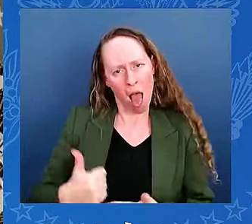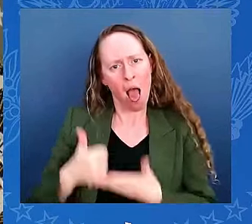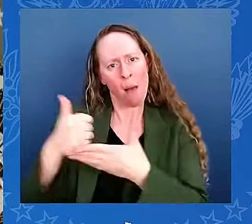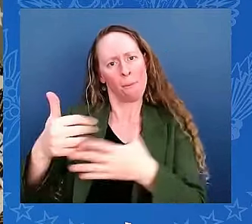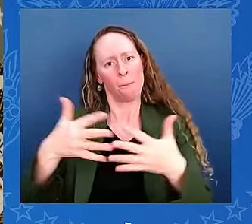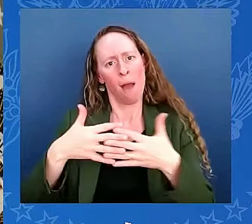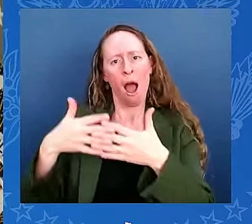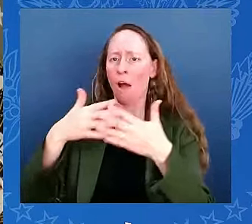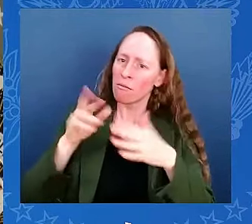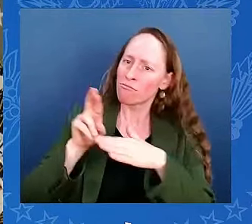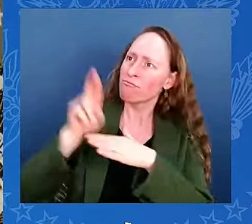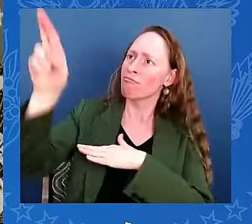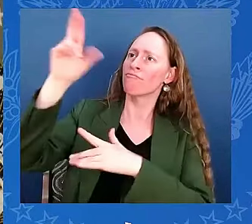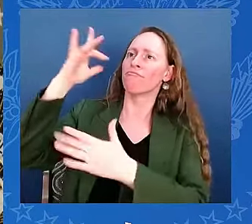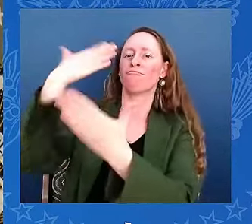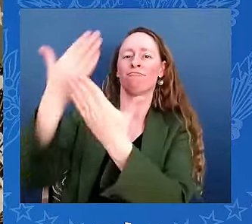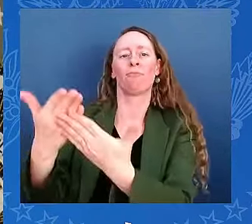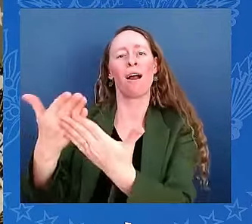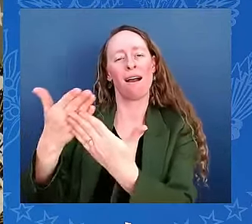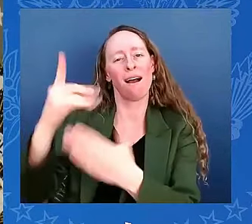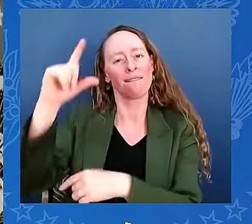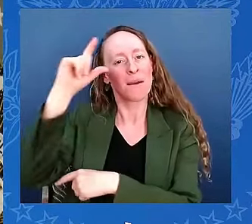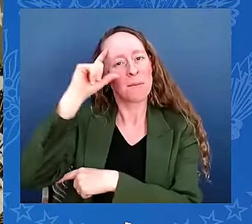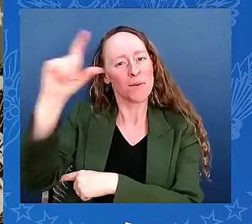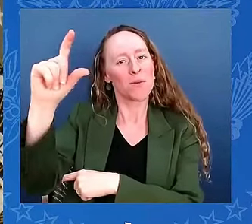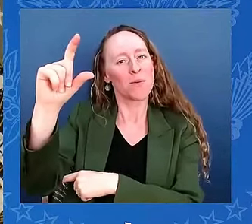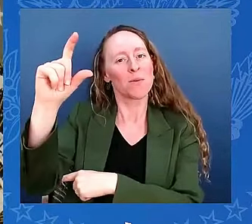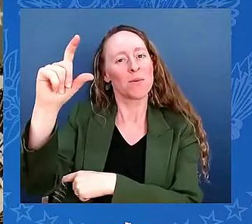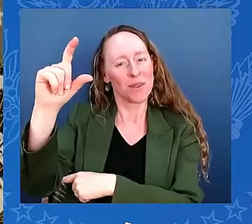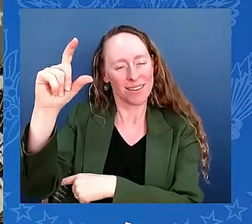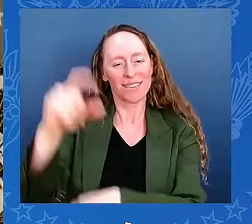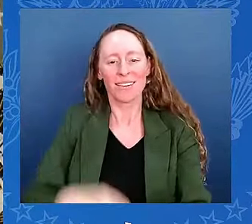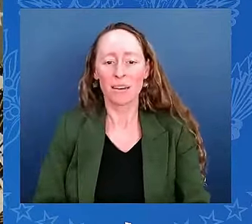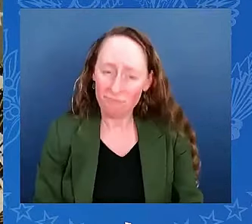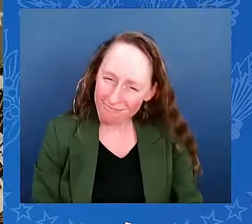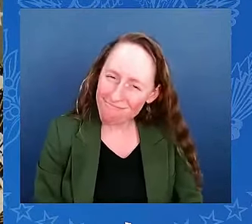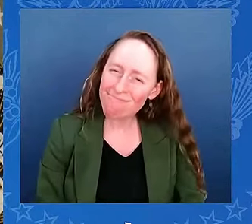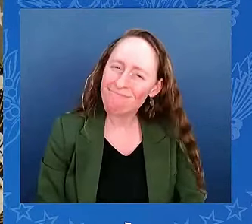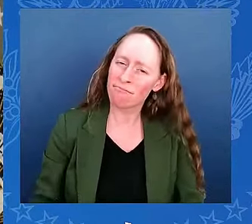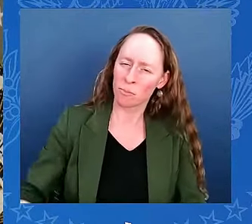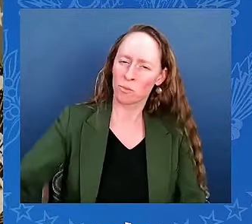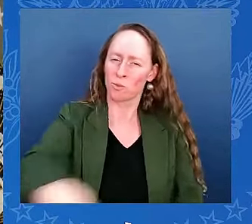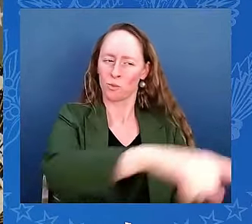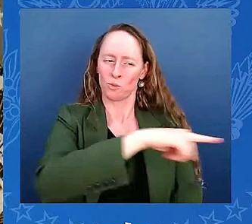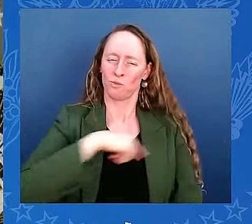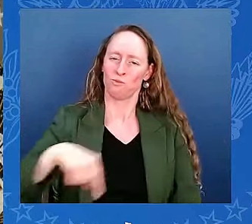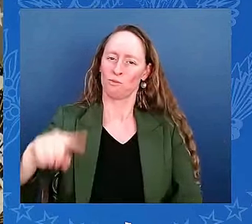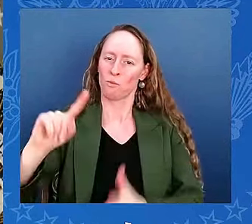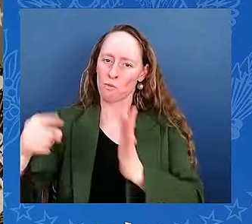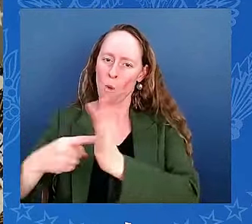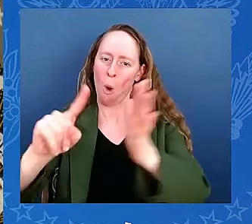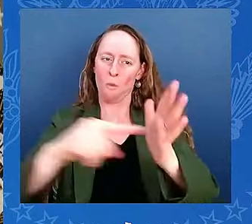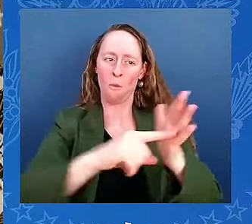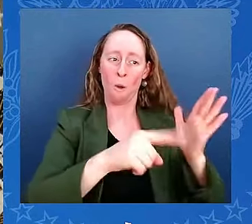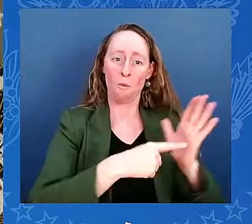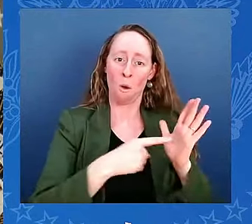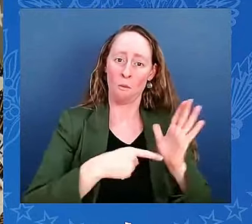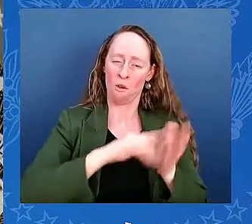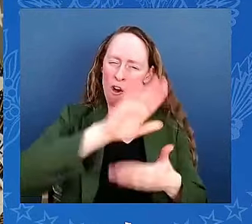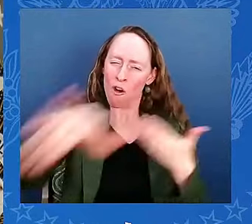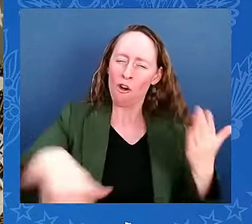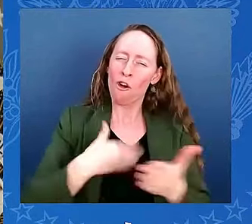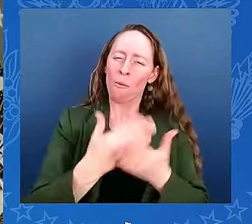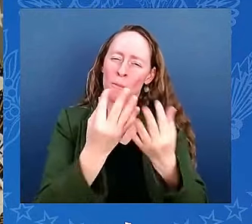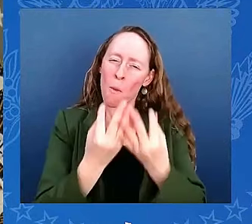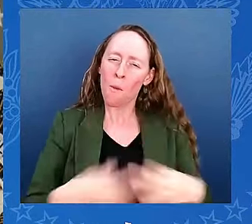all have a role to play to keep the American experiment going. America of your dreams needs you now, quite